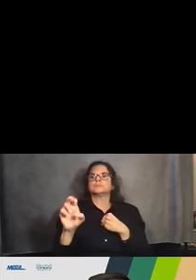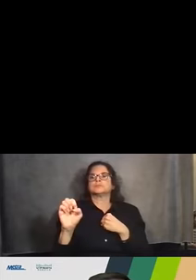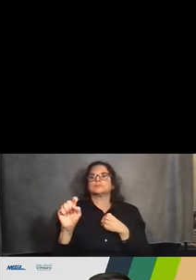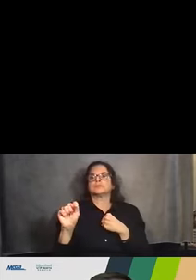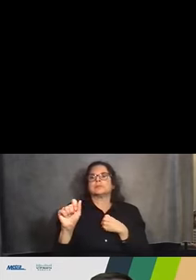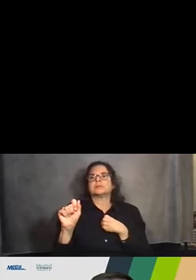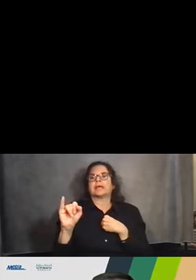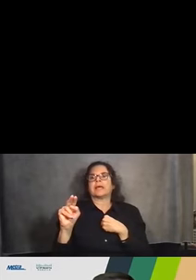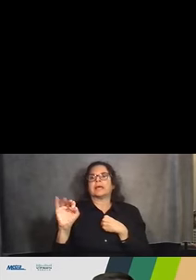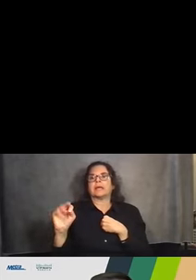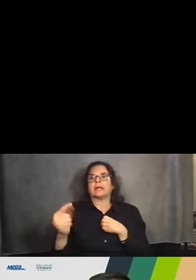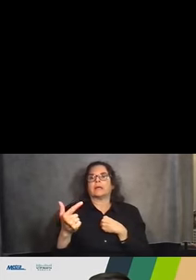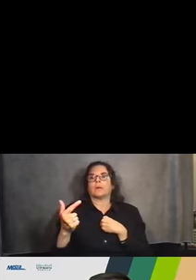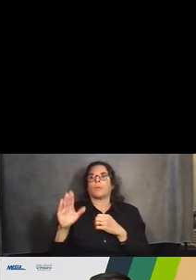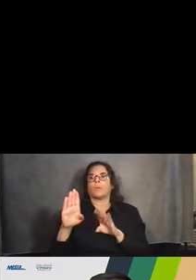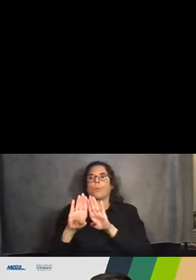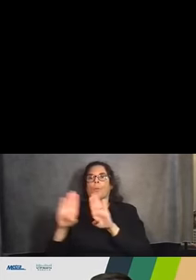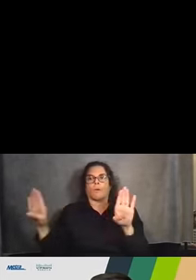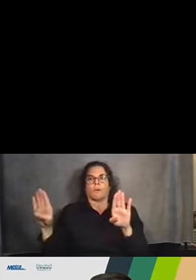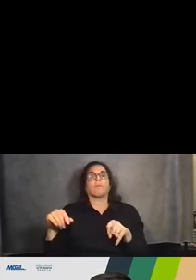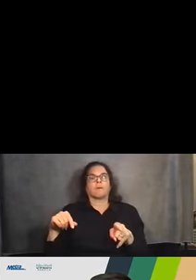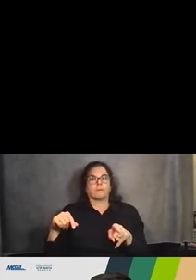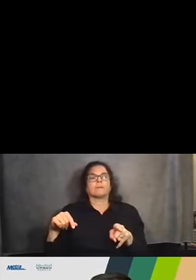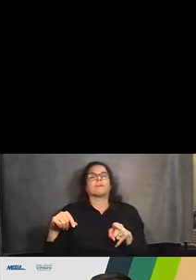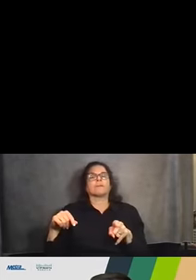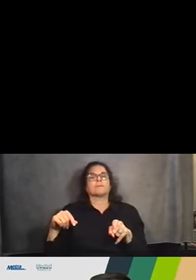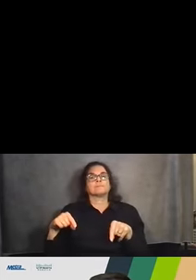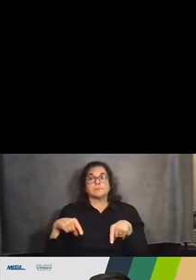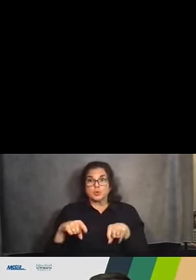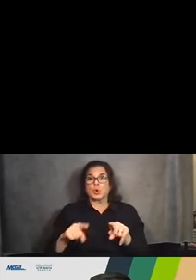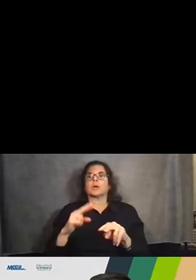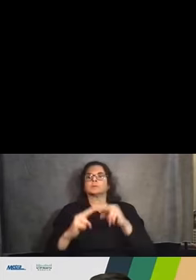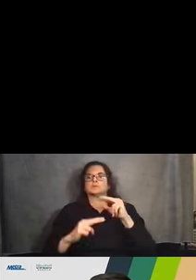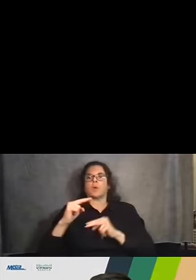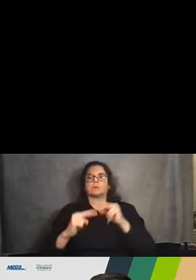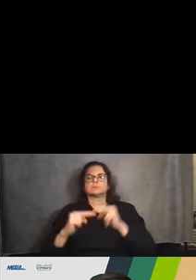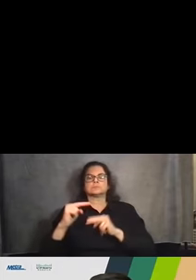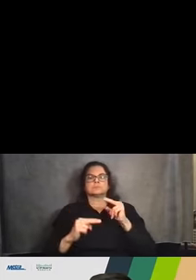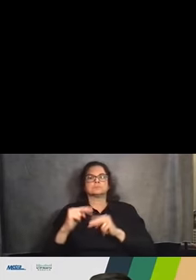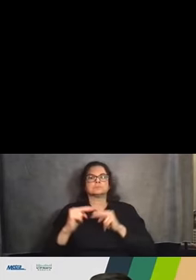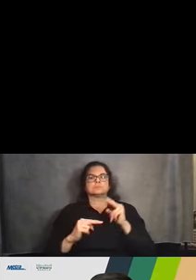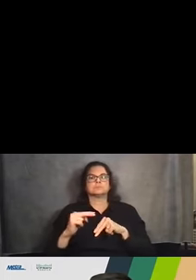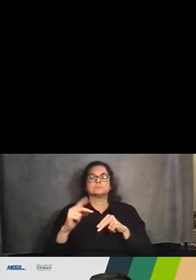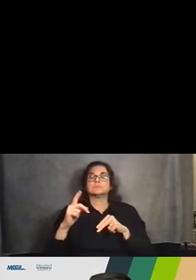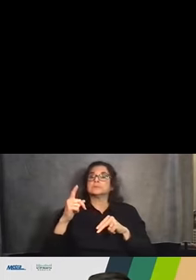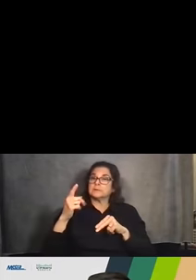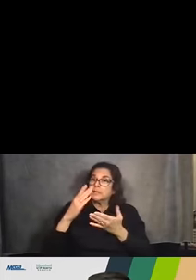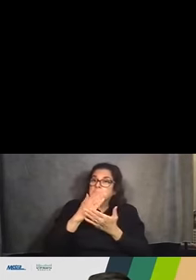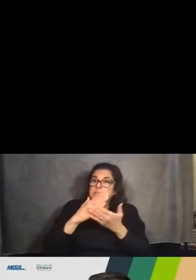in this slide. During, during that construction, there will need to be some removal of vegetation.